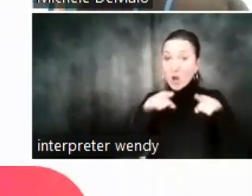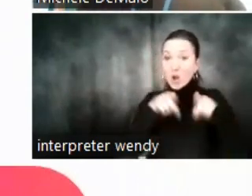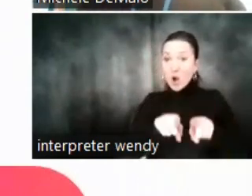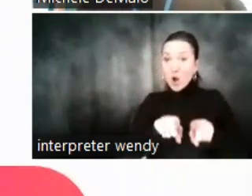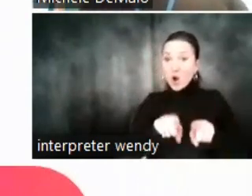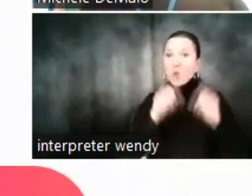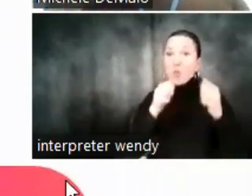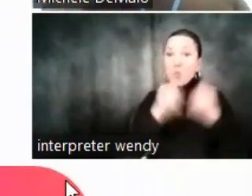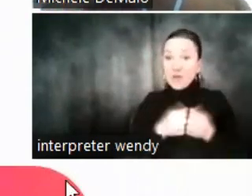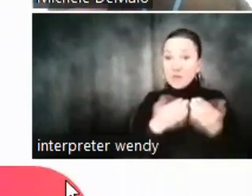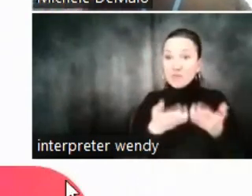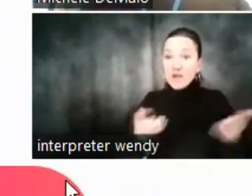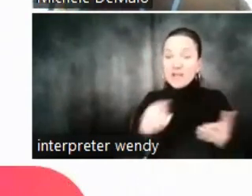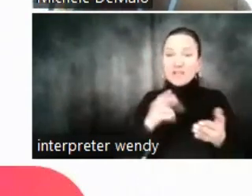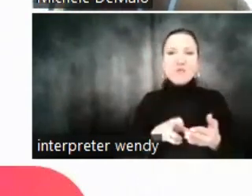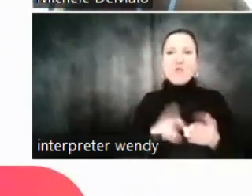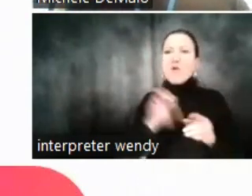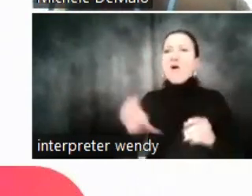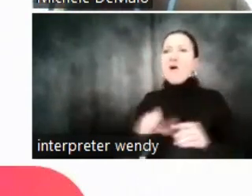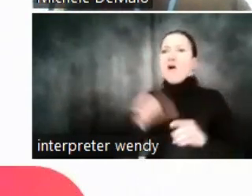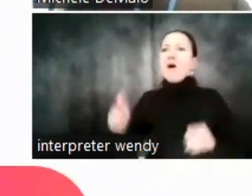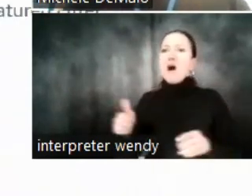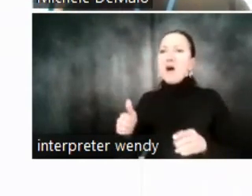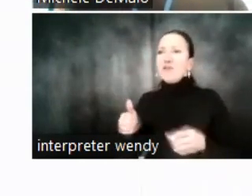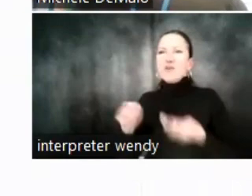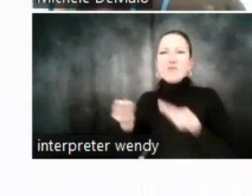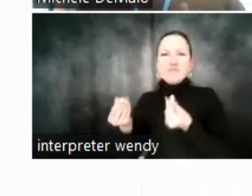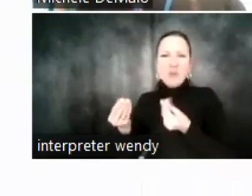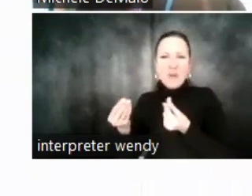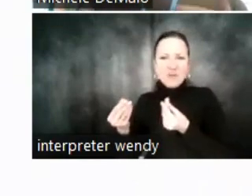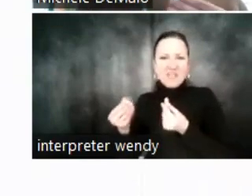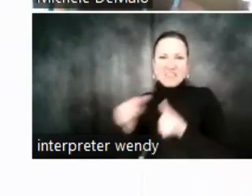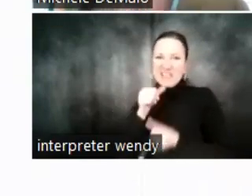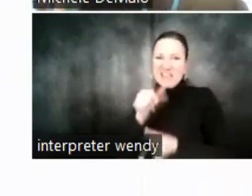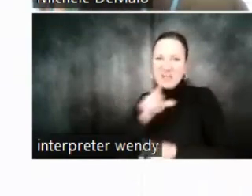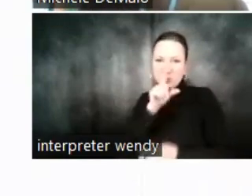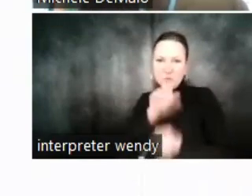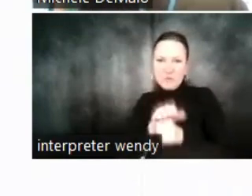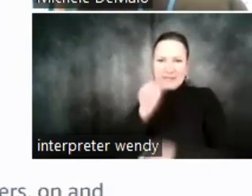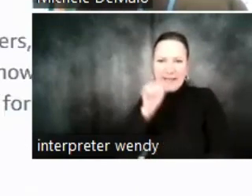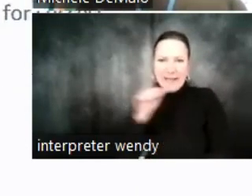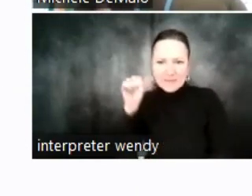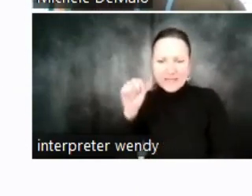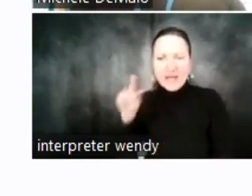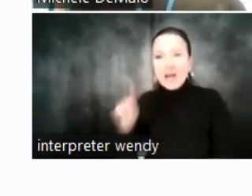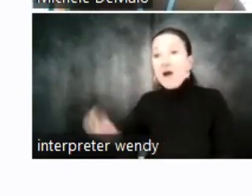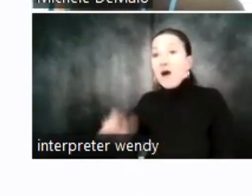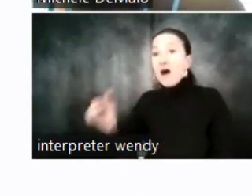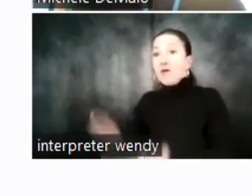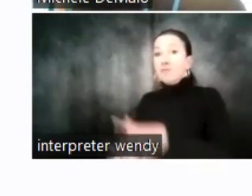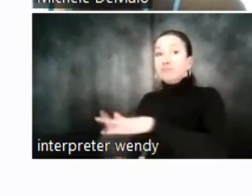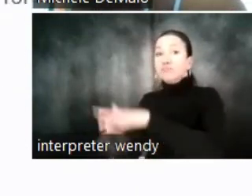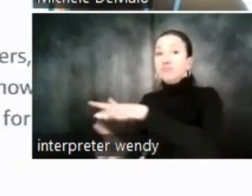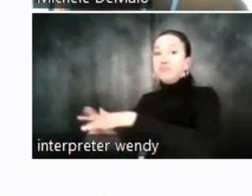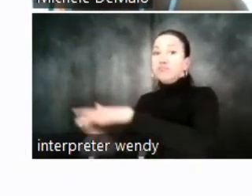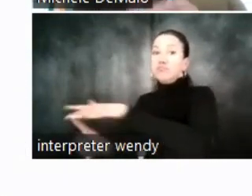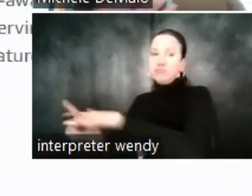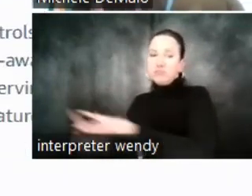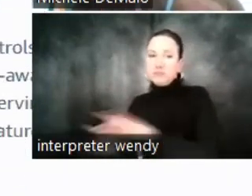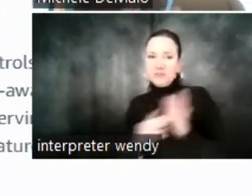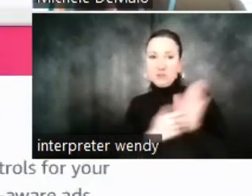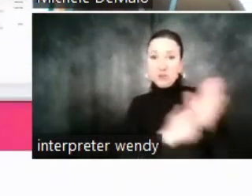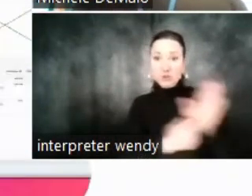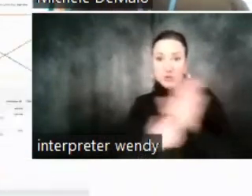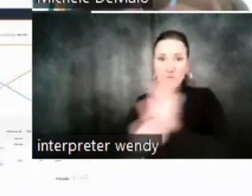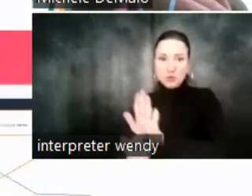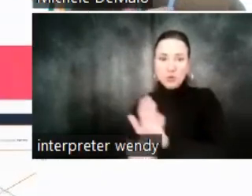off of Amazon on certain Amazon-owned properties, but you're following customers that may have viewed your products in the past. So without